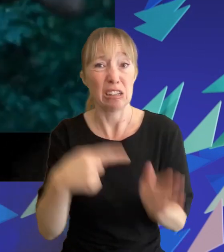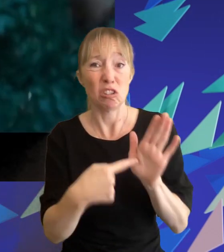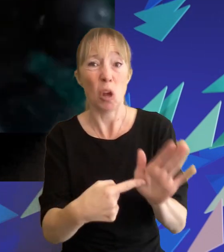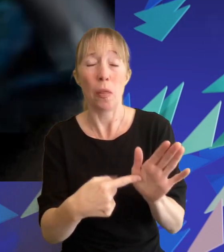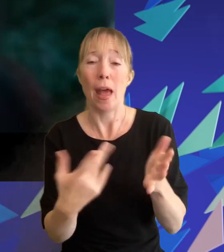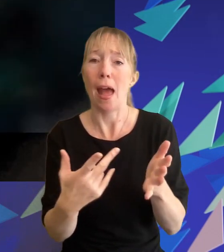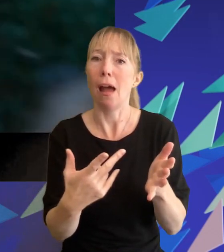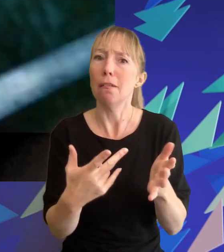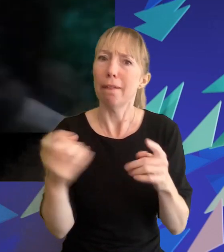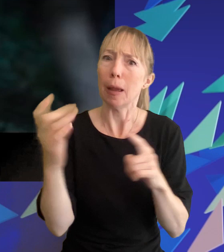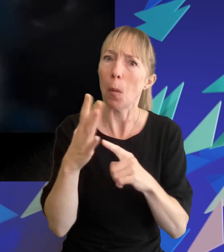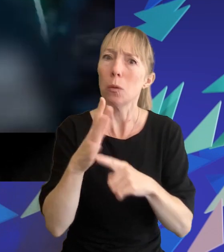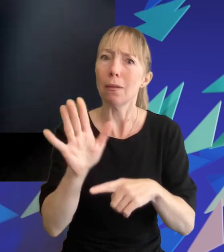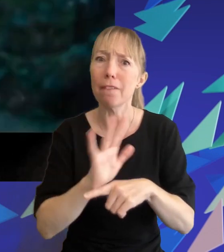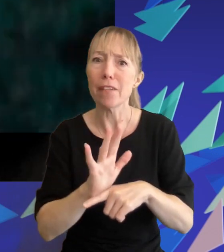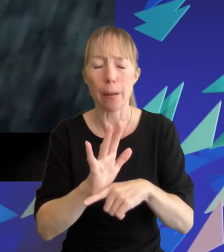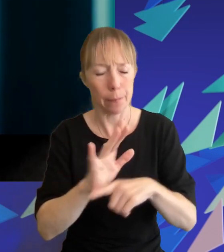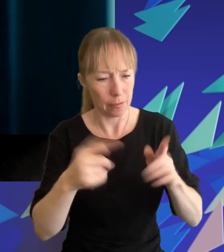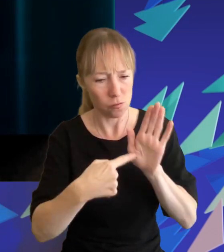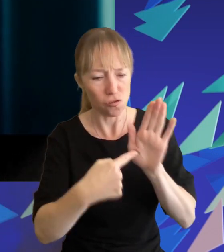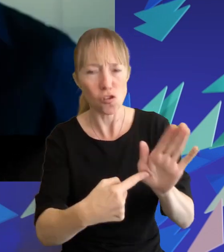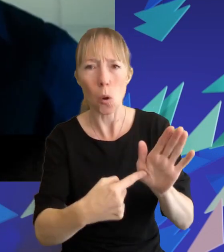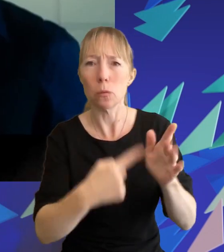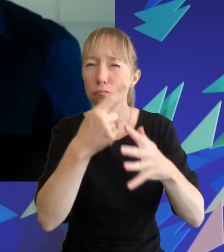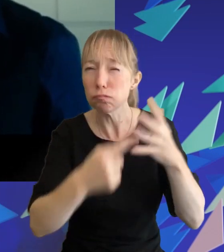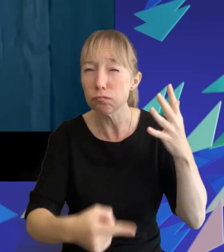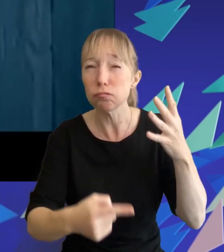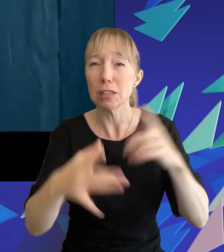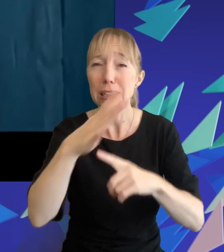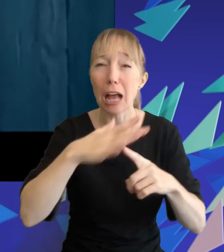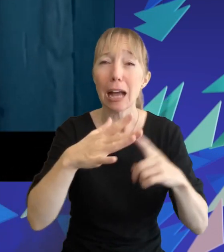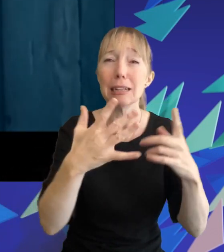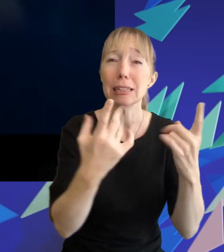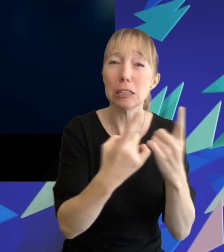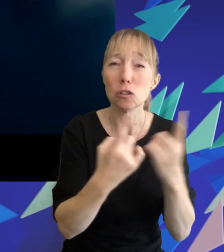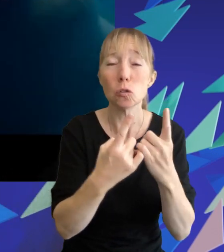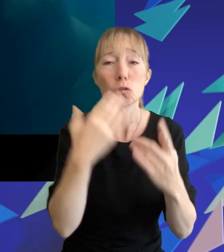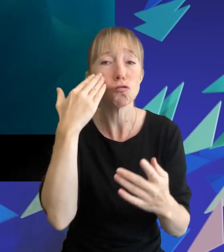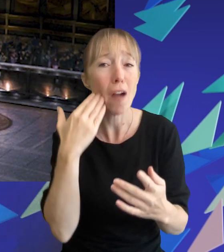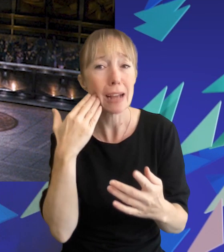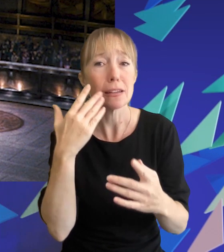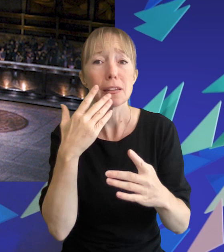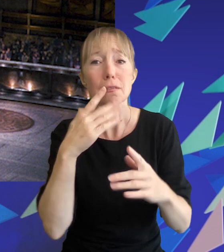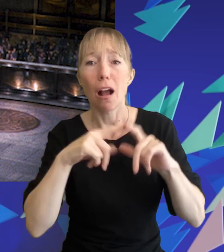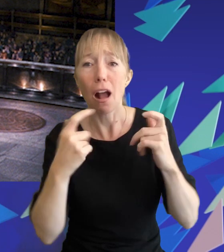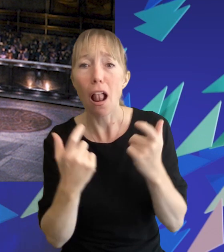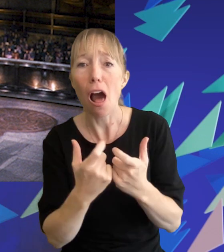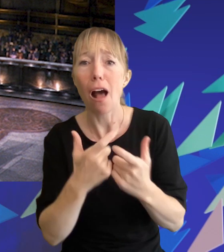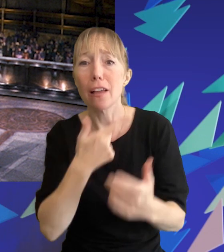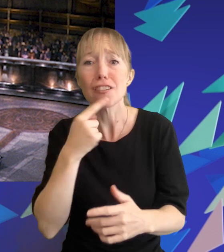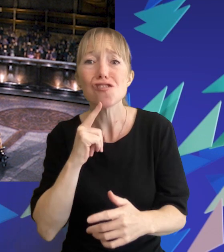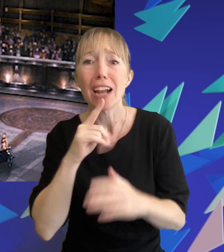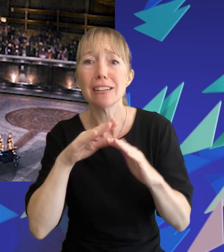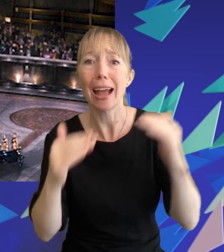highlights a plethora of societal issues like race class and gender inequality it's even more